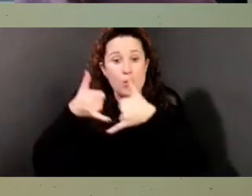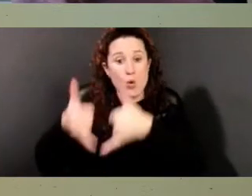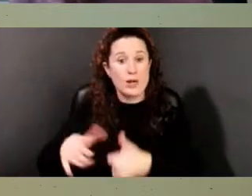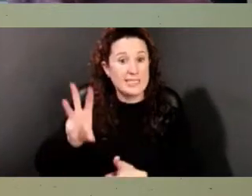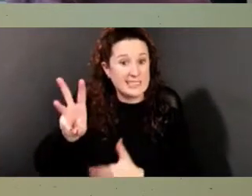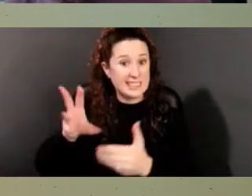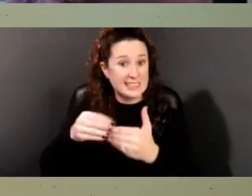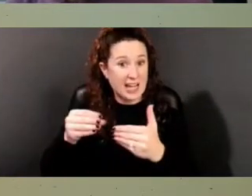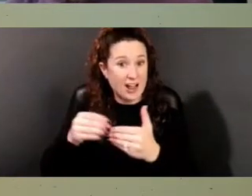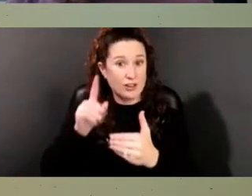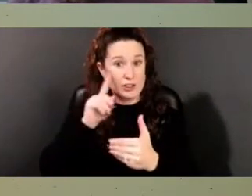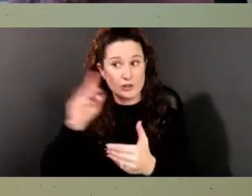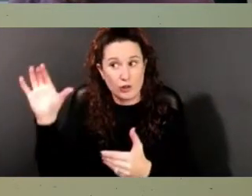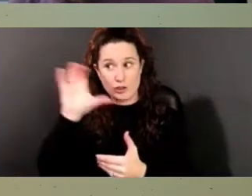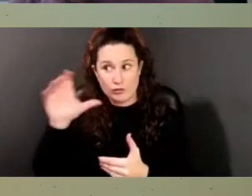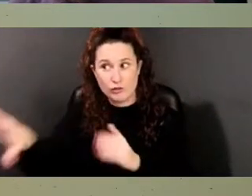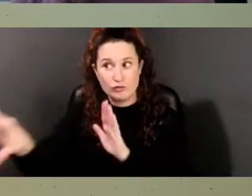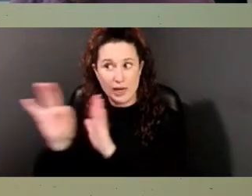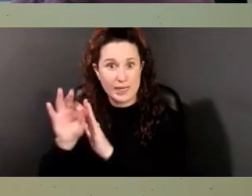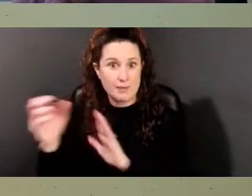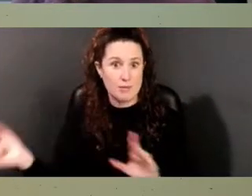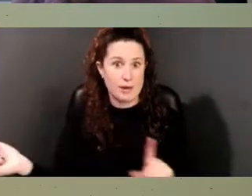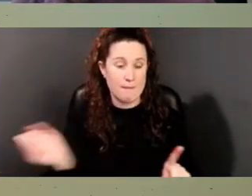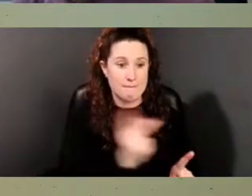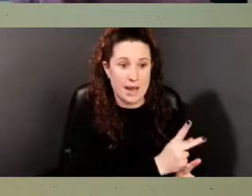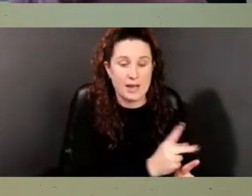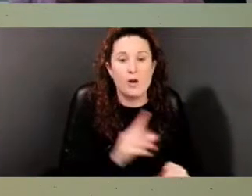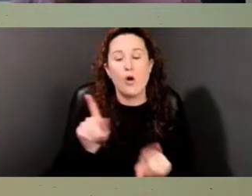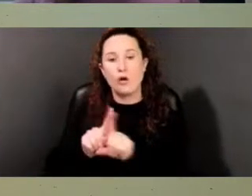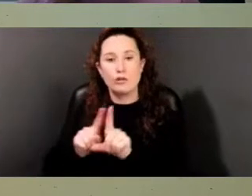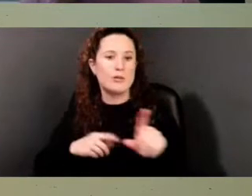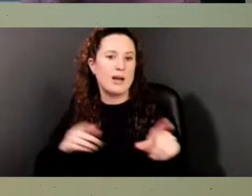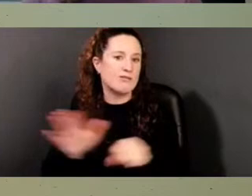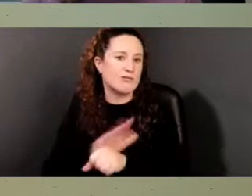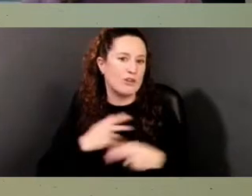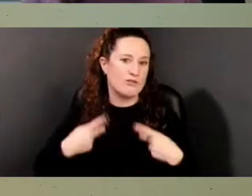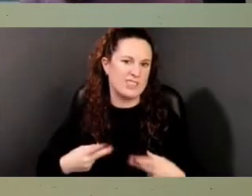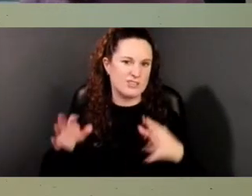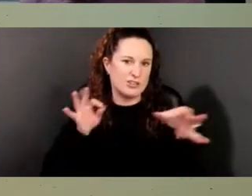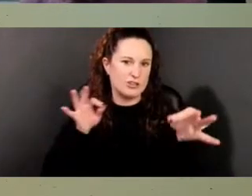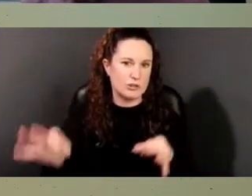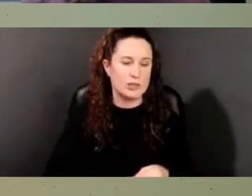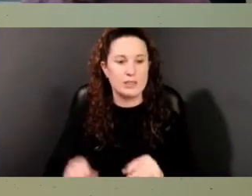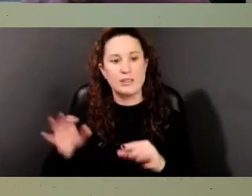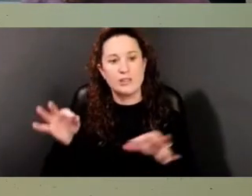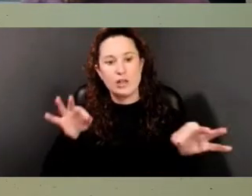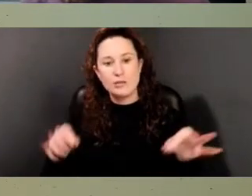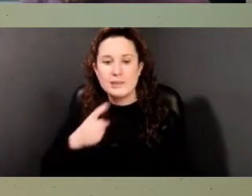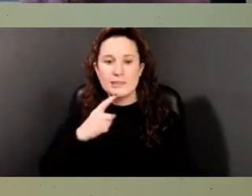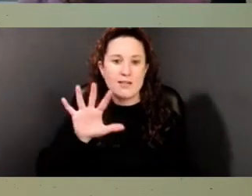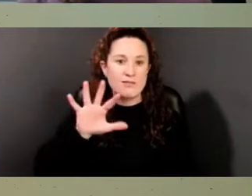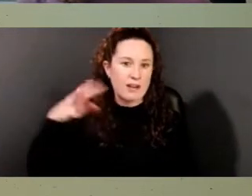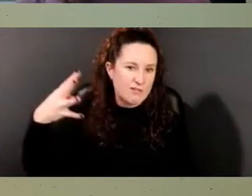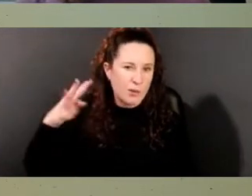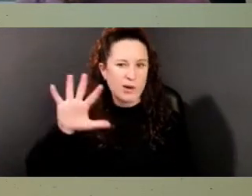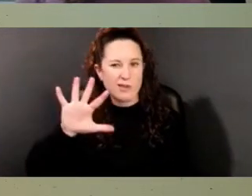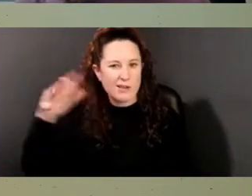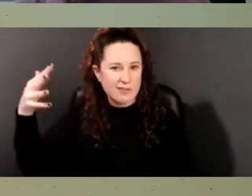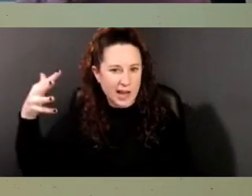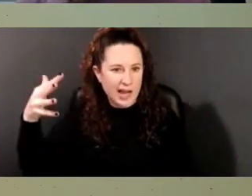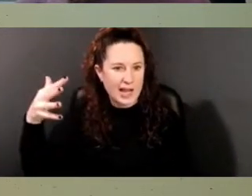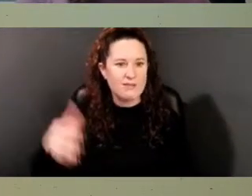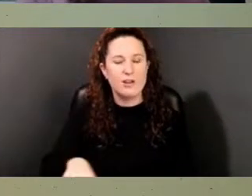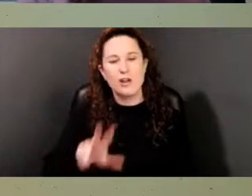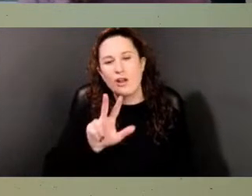Included in that advertisement was a detailed physical description. Clem was described as being 5'4", 5'5", 35